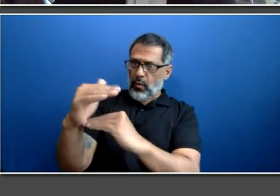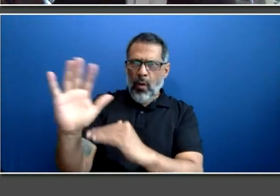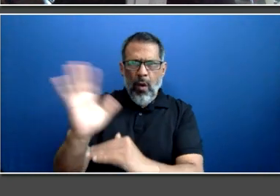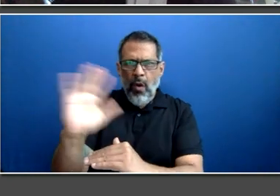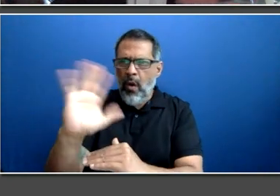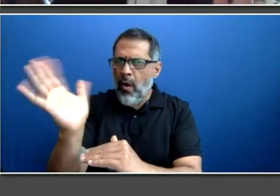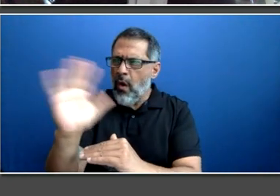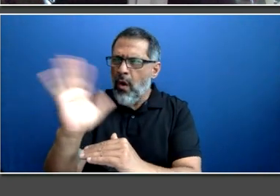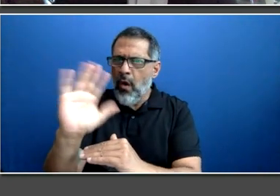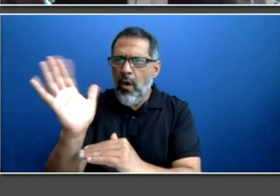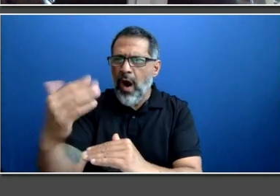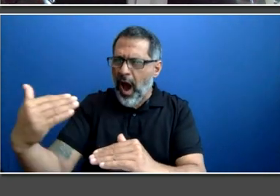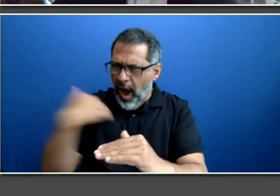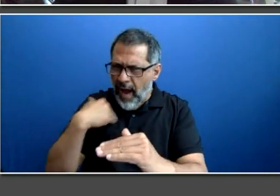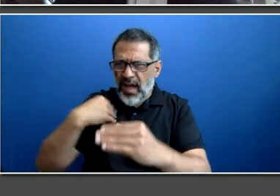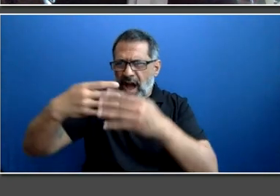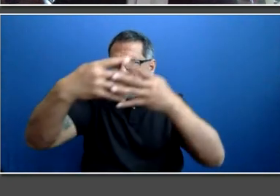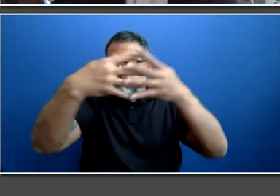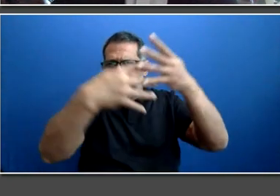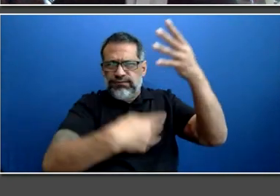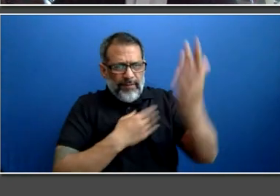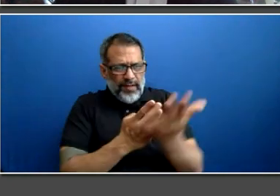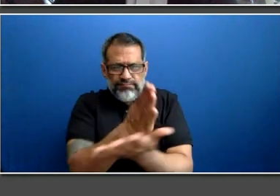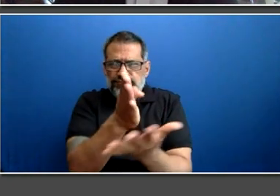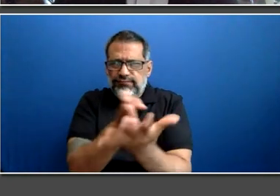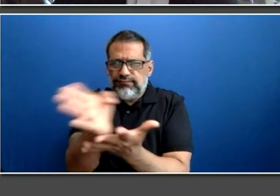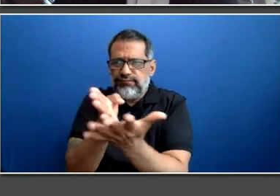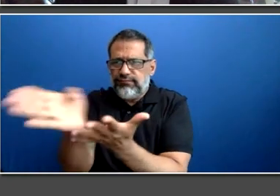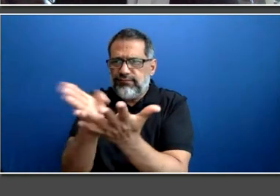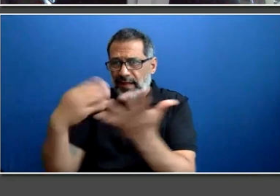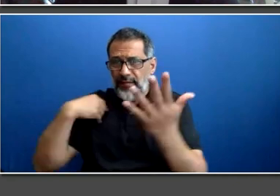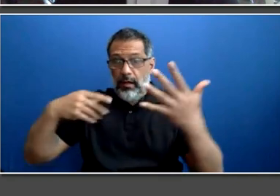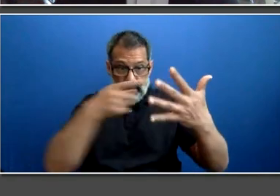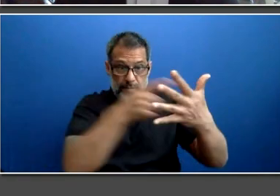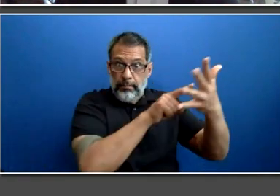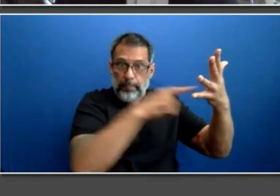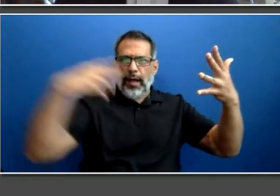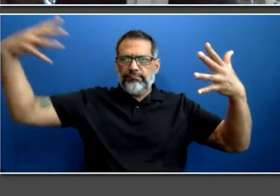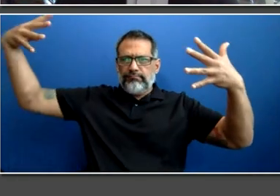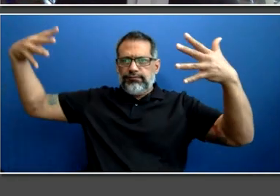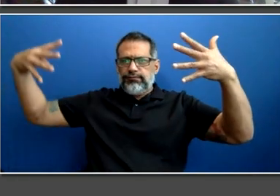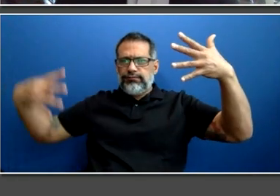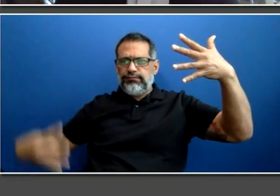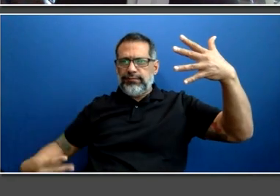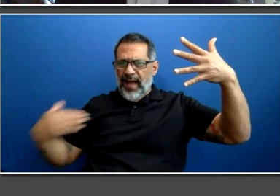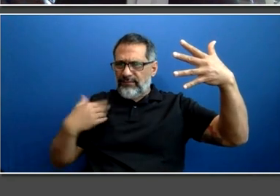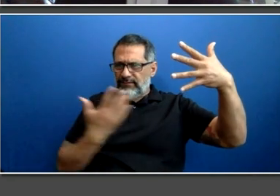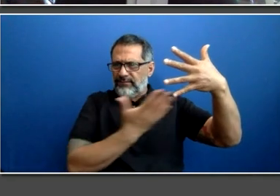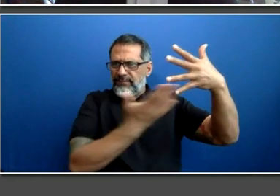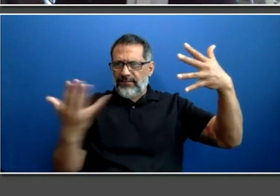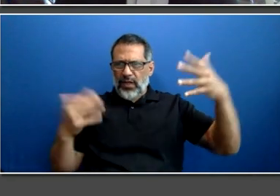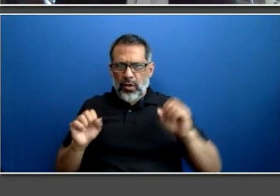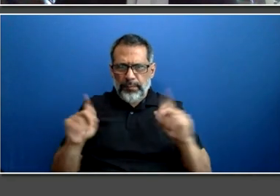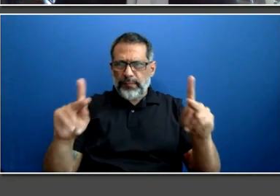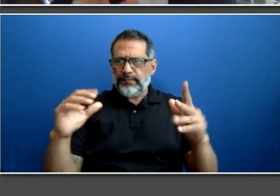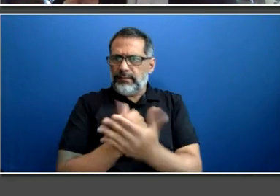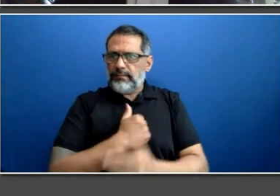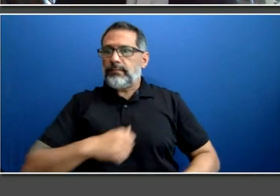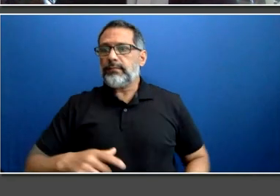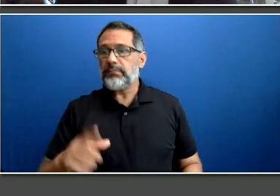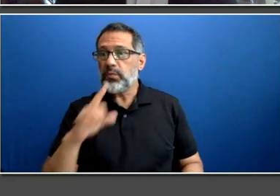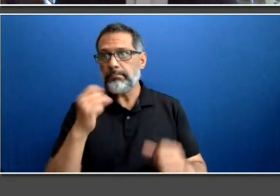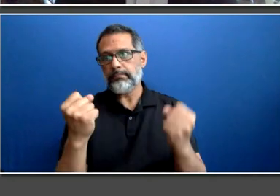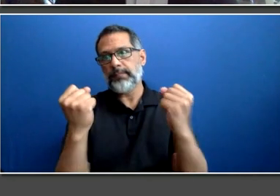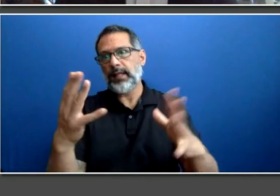resources. The list is just plentiful. You'd be amazed. You know, it really is a unique organization and what